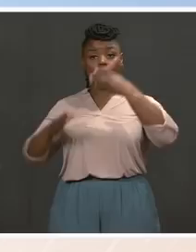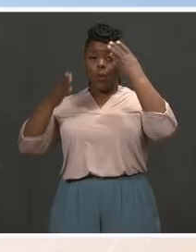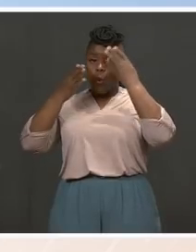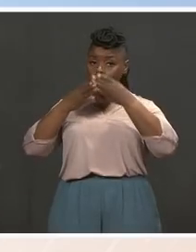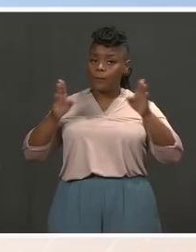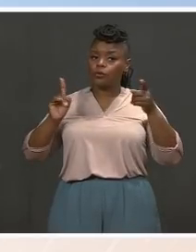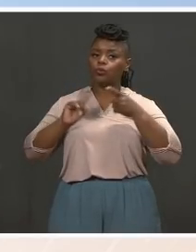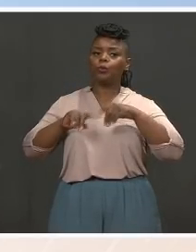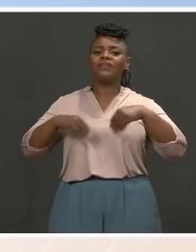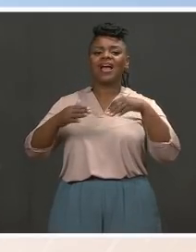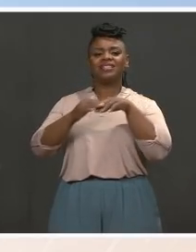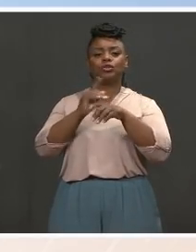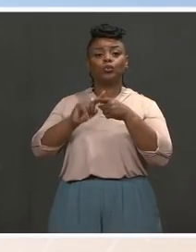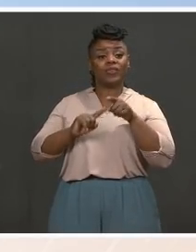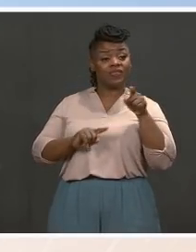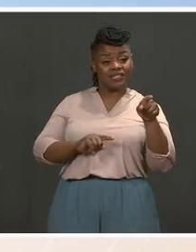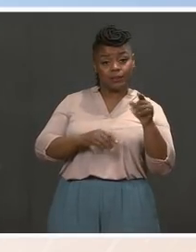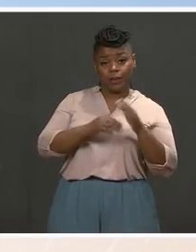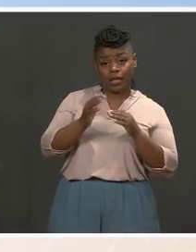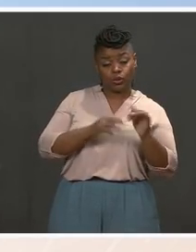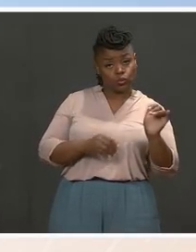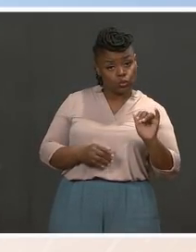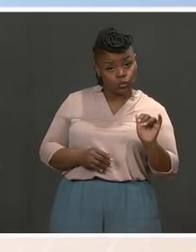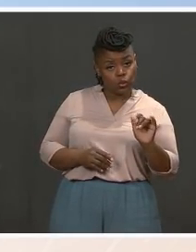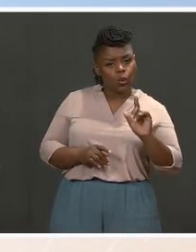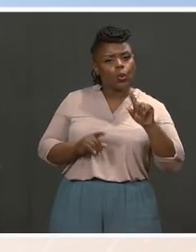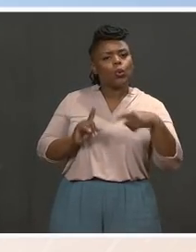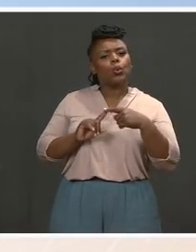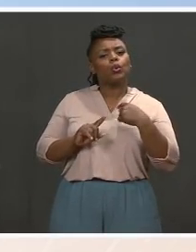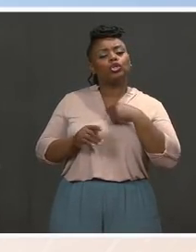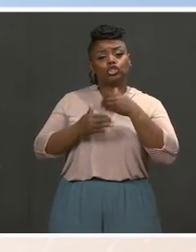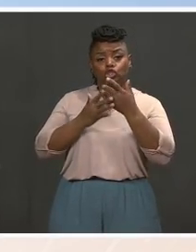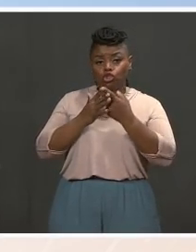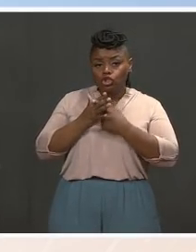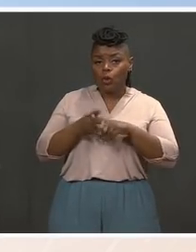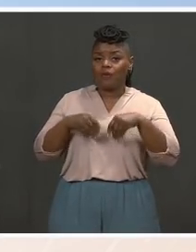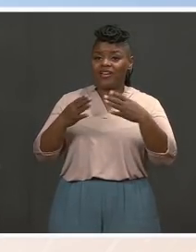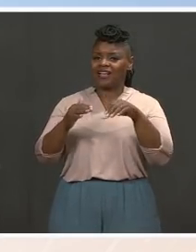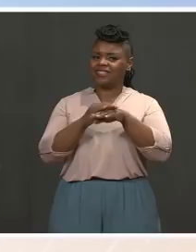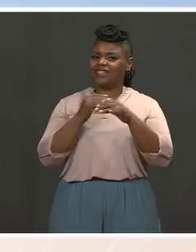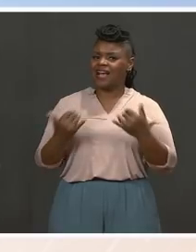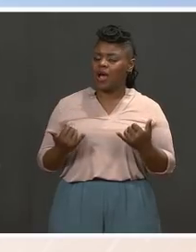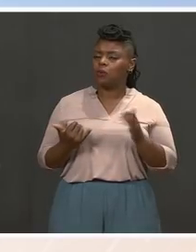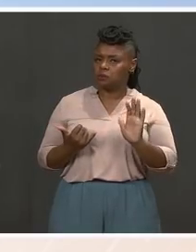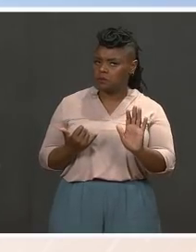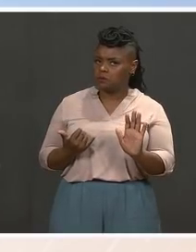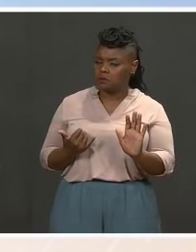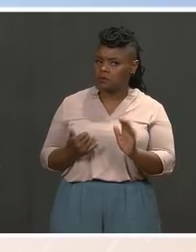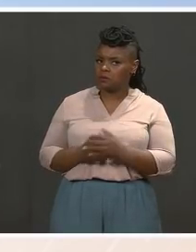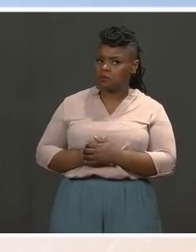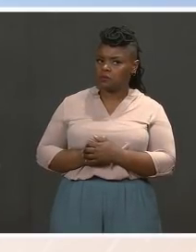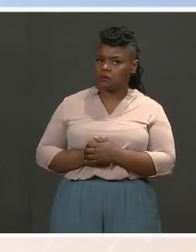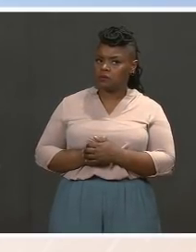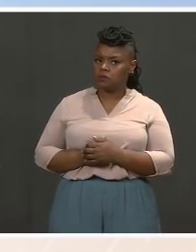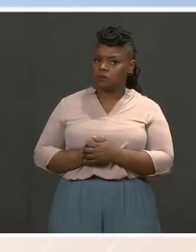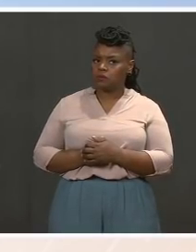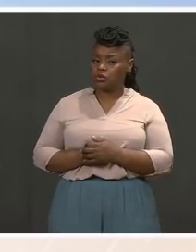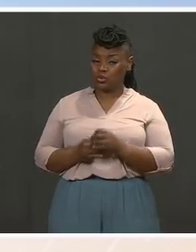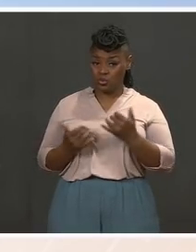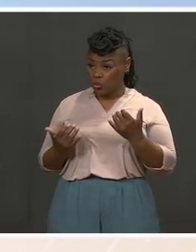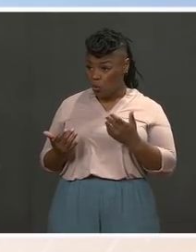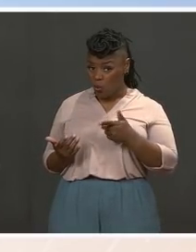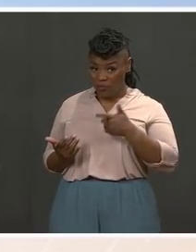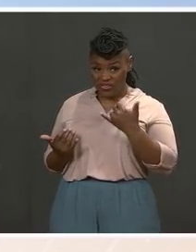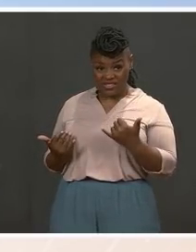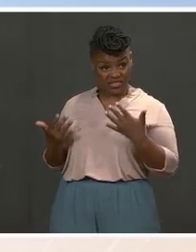media. And when would that decision be made? You said earlier in this week that you would be working on access. Is this the only access or will that